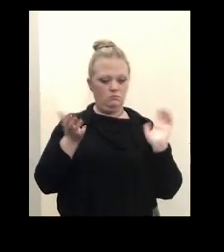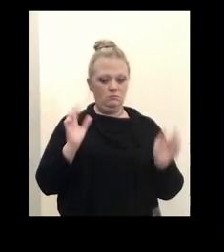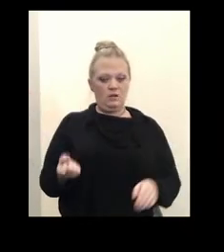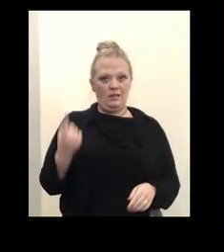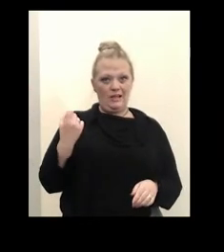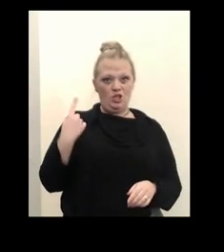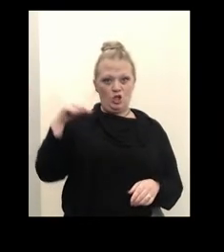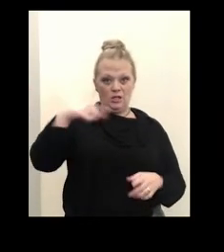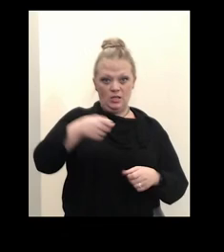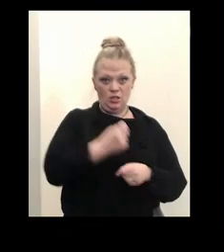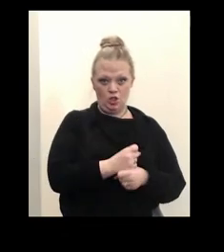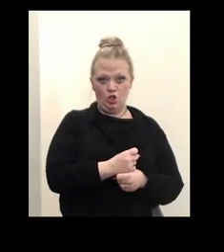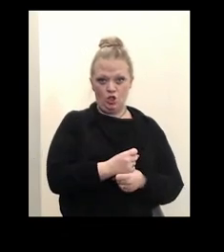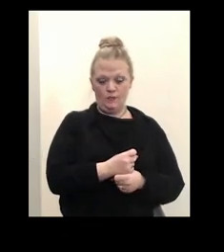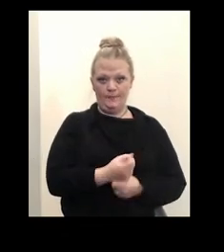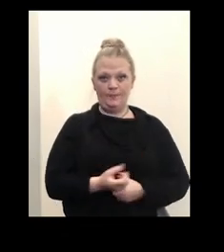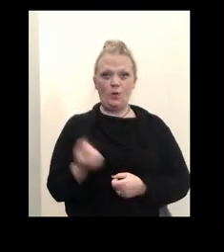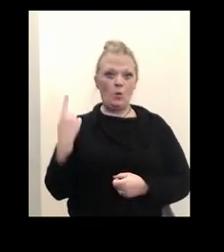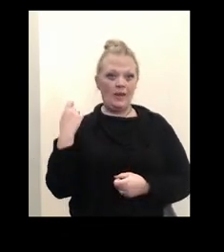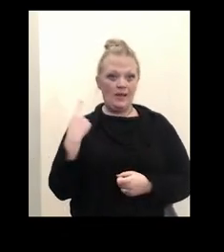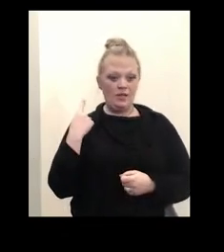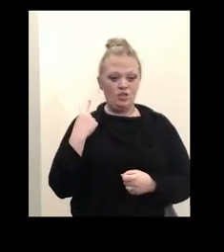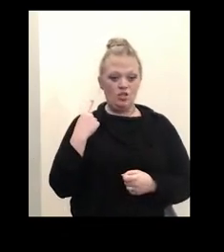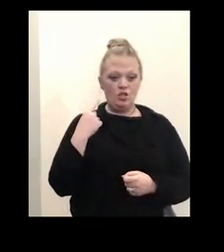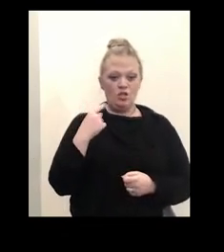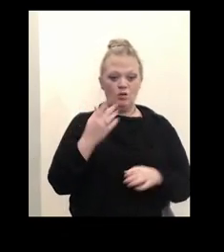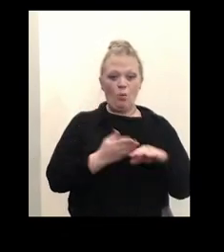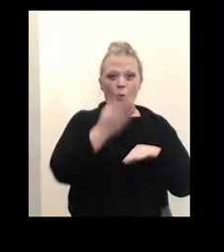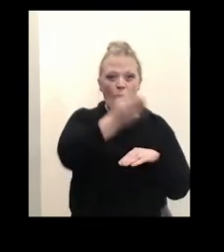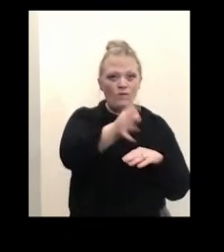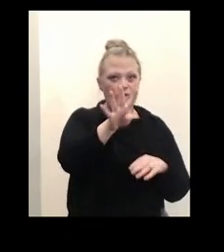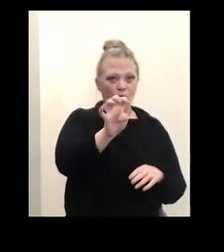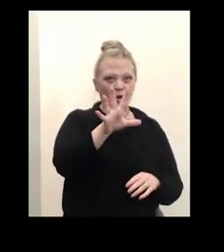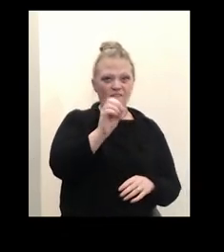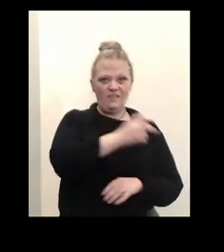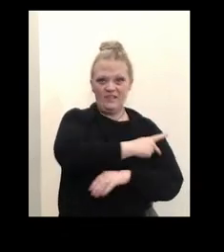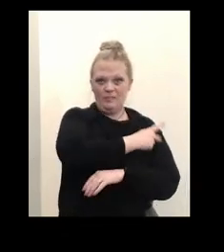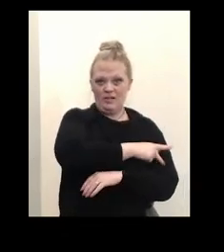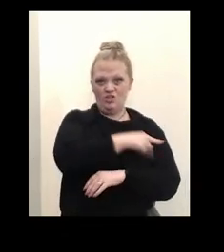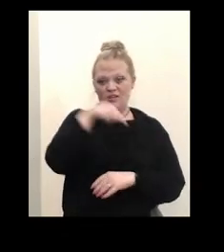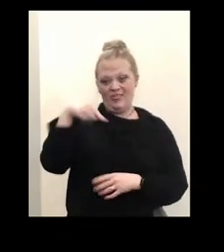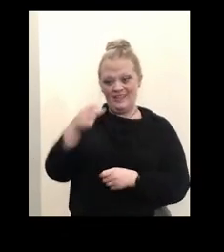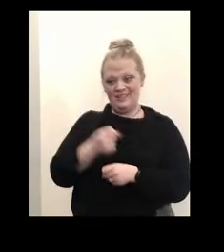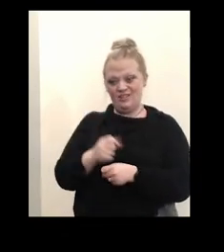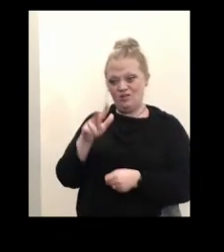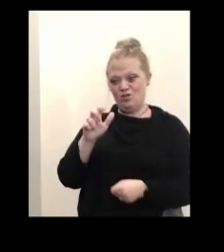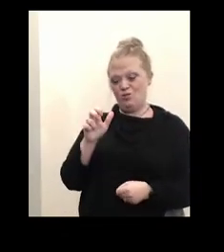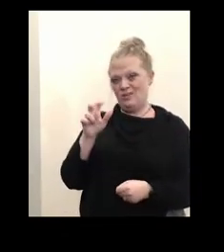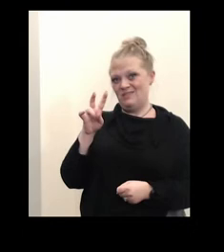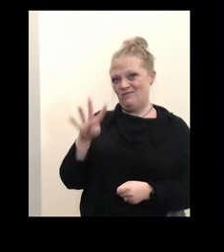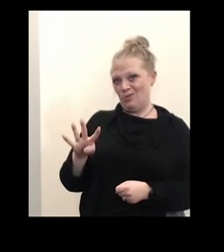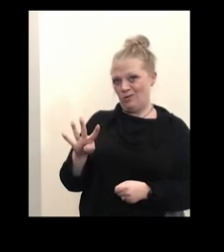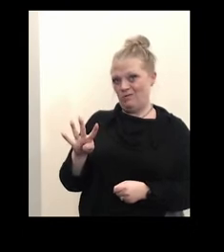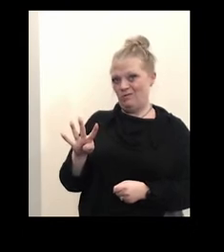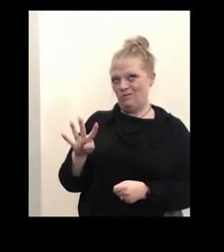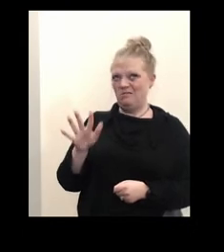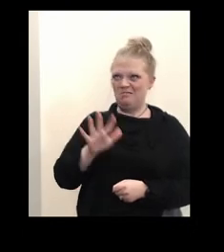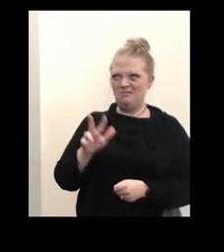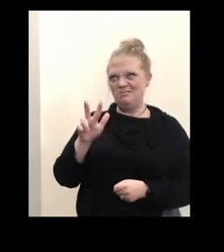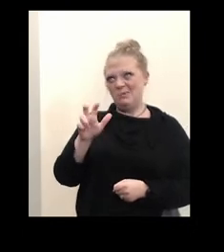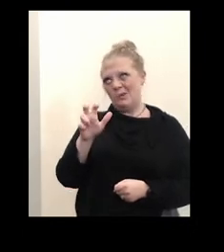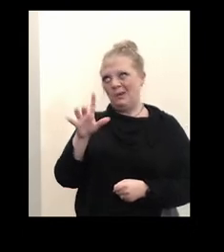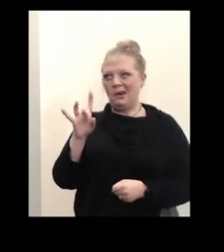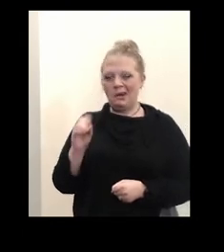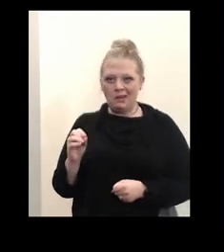last year, we were over 450 patients. This year, we're 374. We reached about 380. So